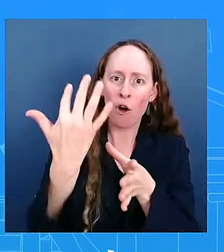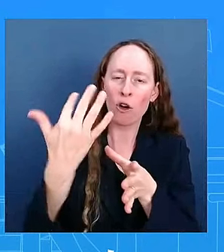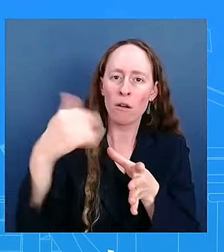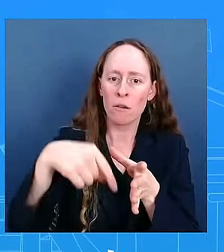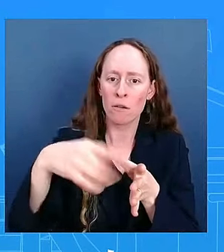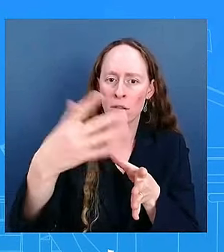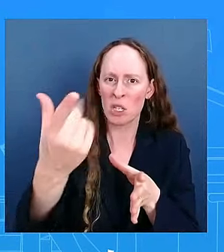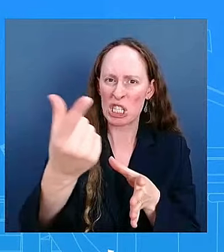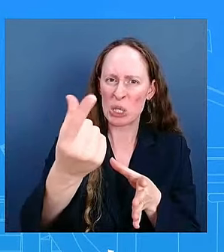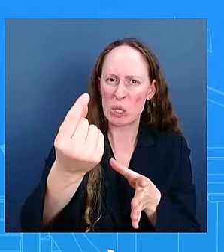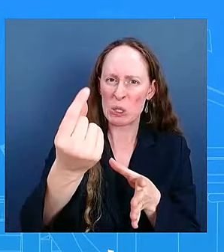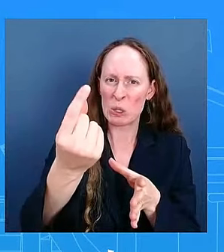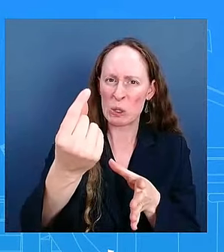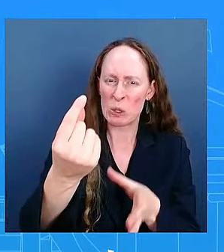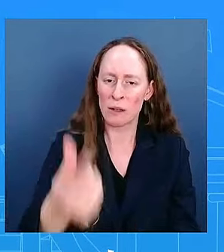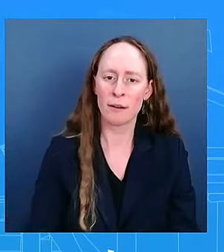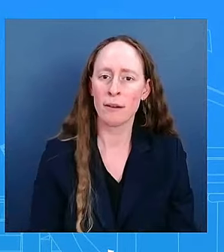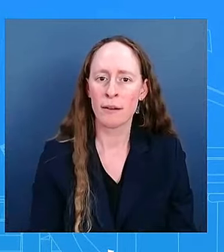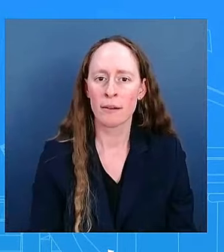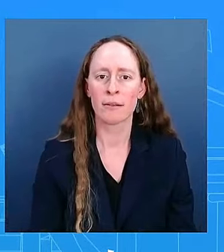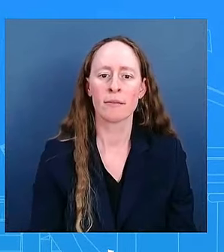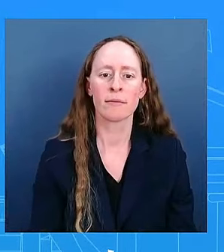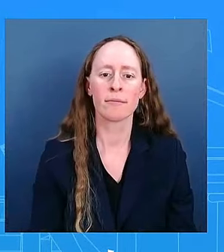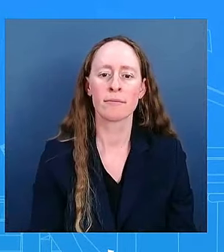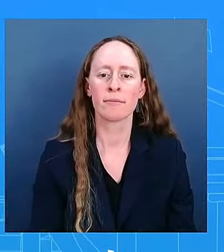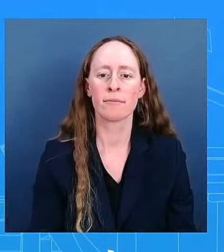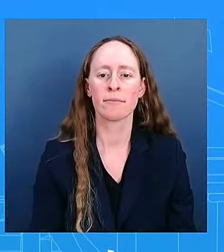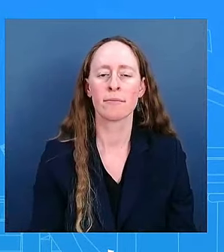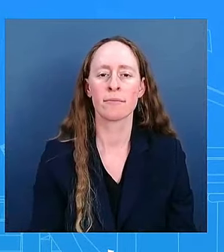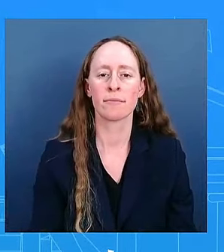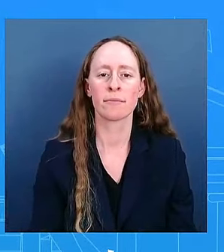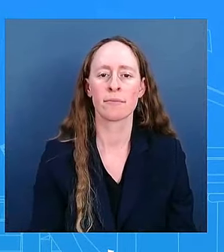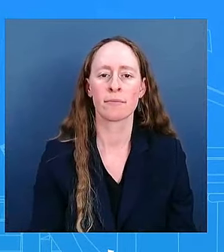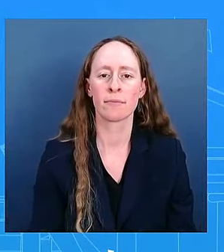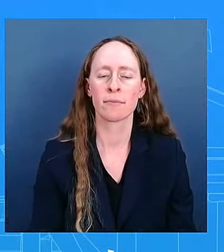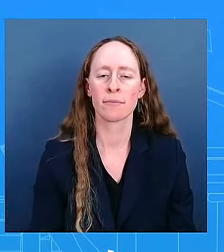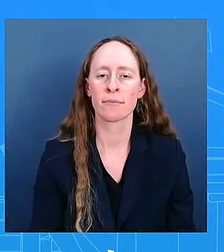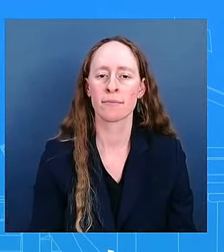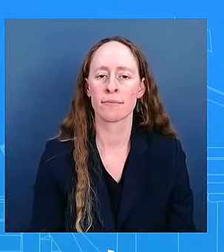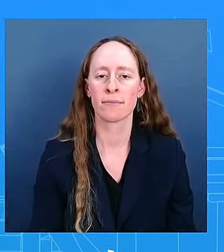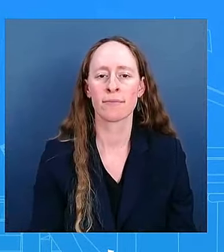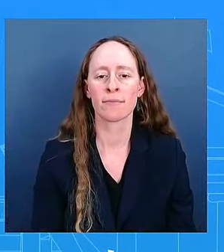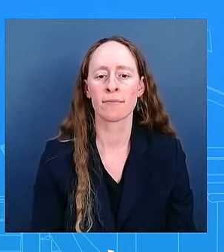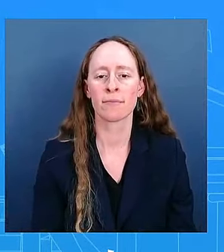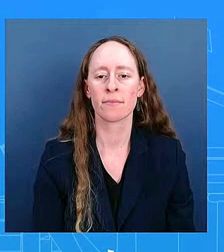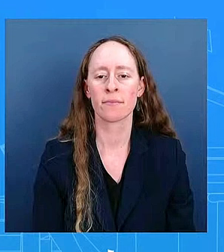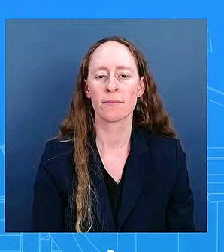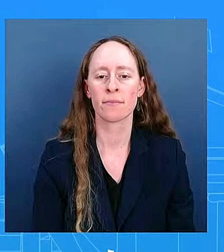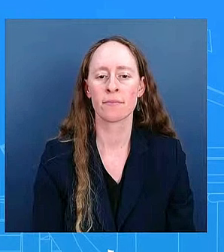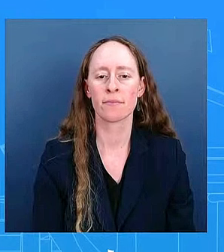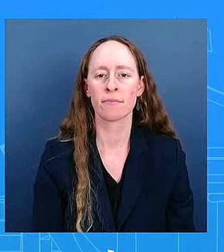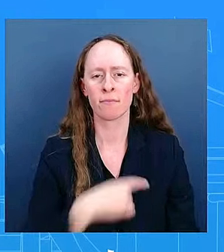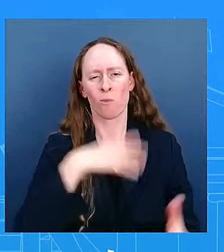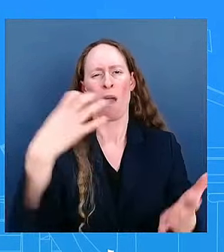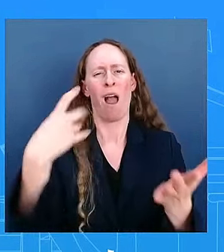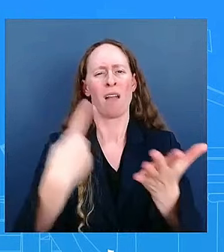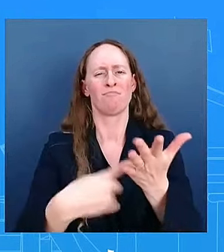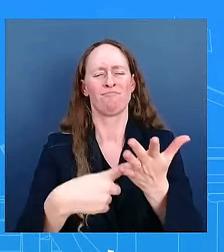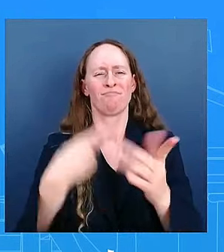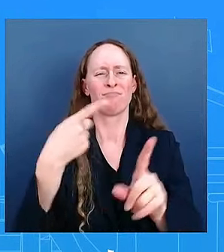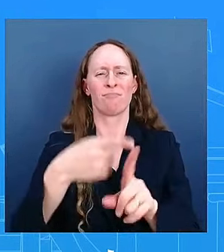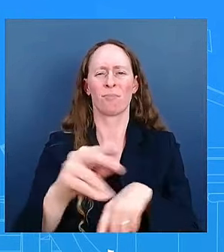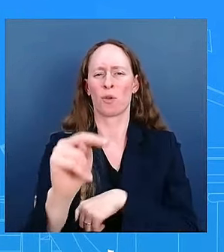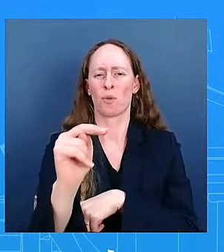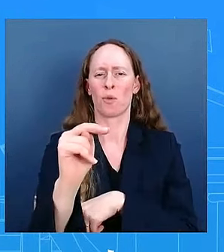couple of things there. do want to speak to North Carolina. I think that's a thank you for that question, because I think it's important for folks to